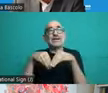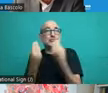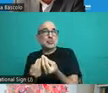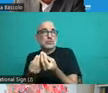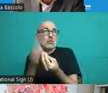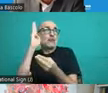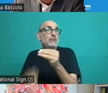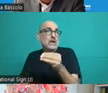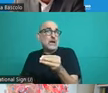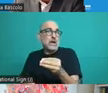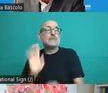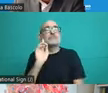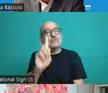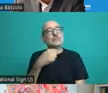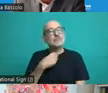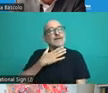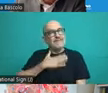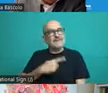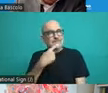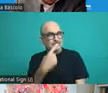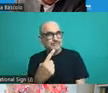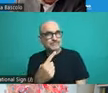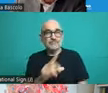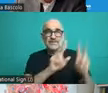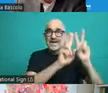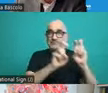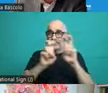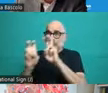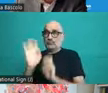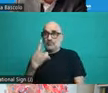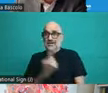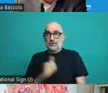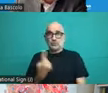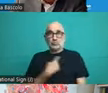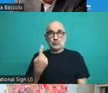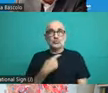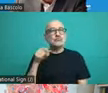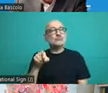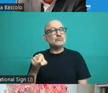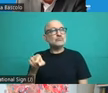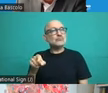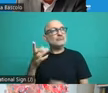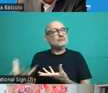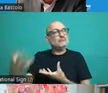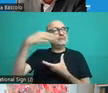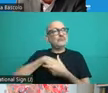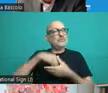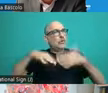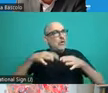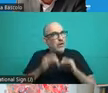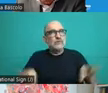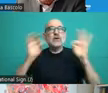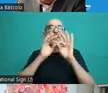that is particularly relevant from viewpoint and then has to do with access as a key component based on which